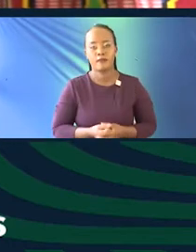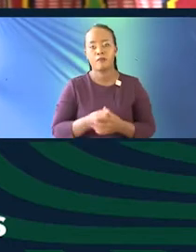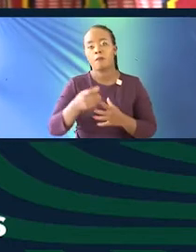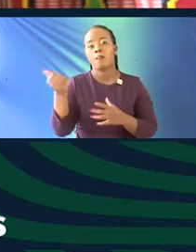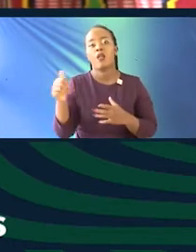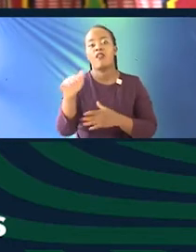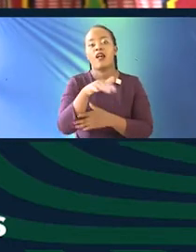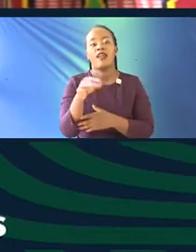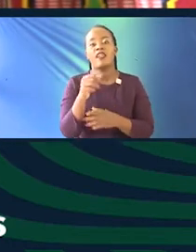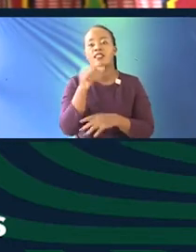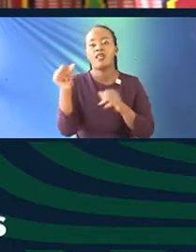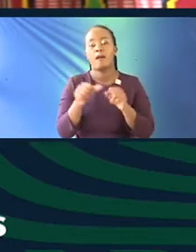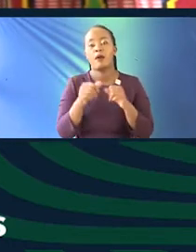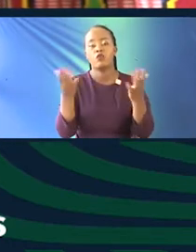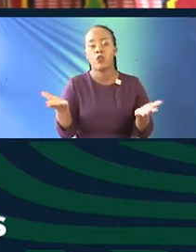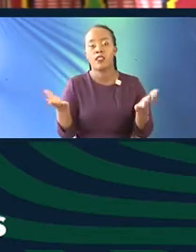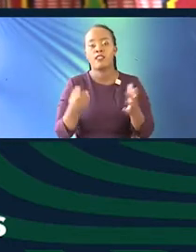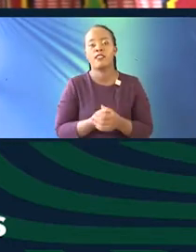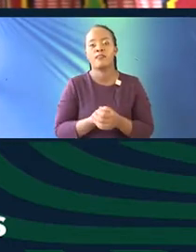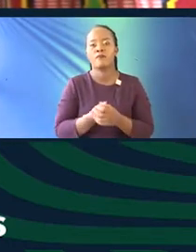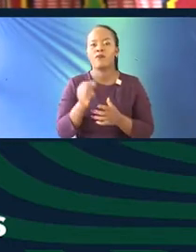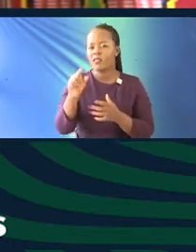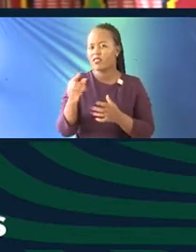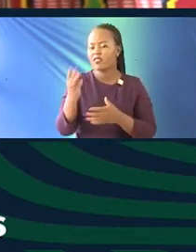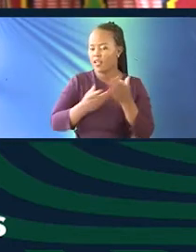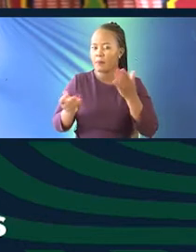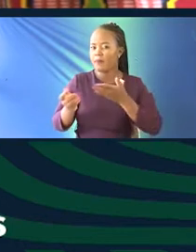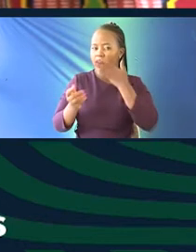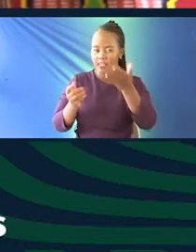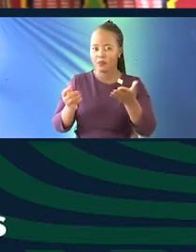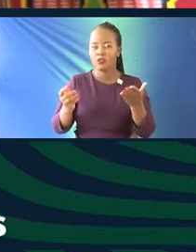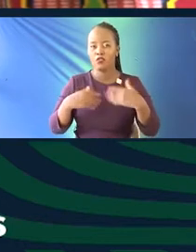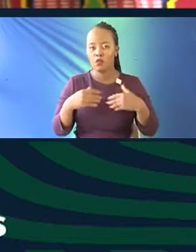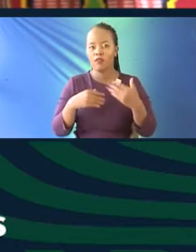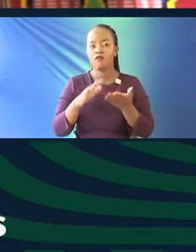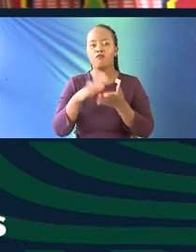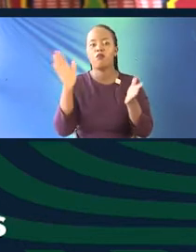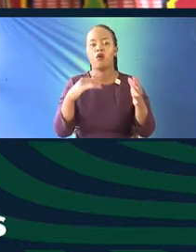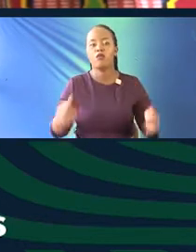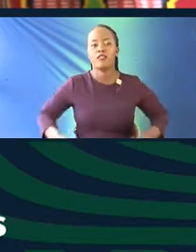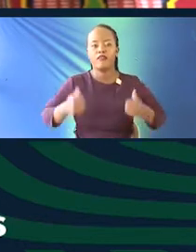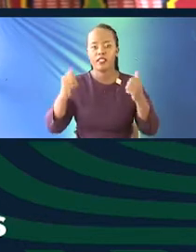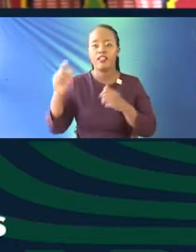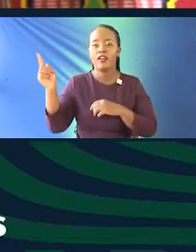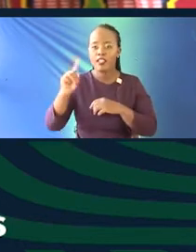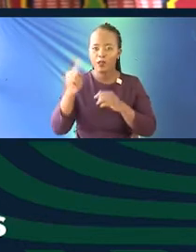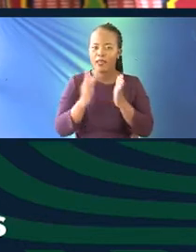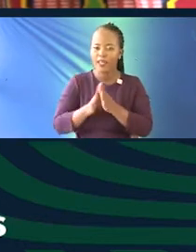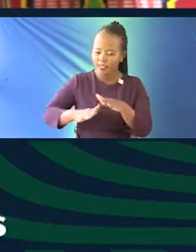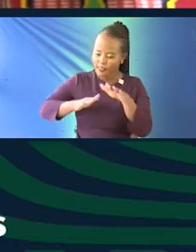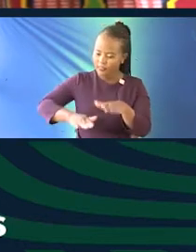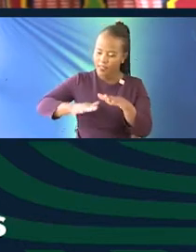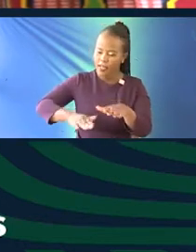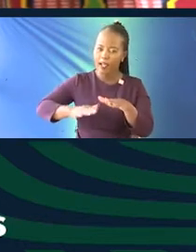out is what we call HEPA jam, which is our kind of response to just living, the practicalities of living in Nairobi and our traffic jams.